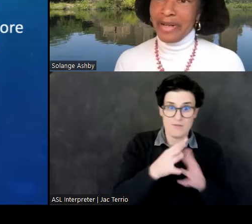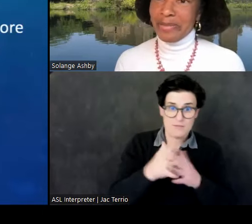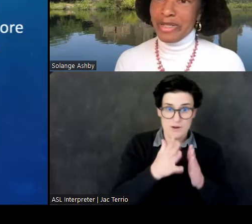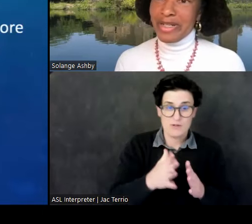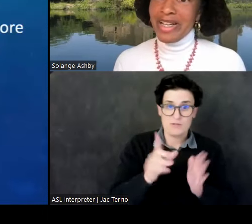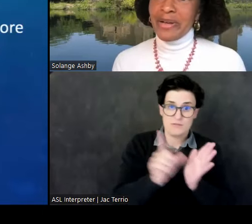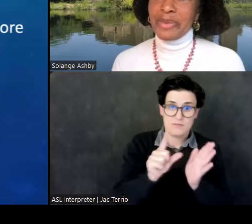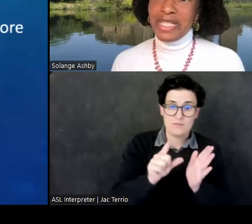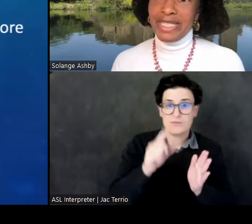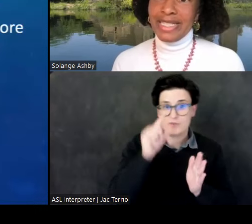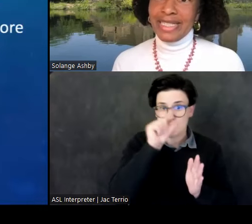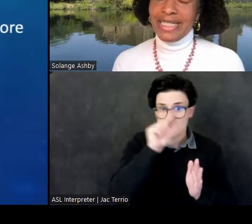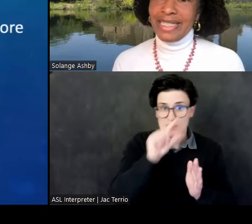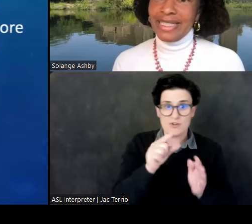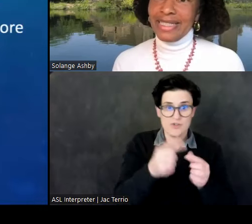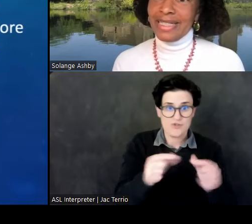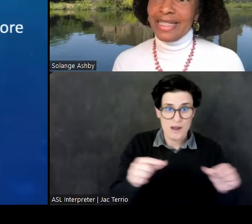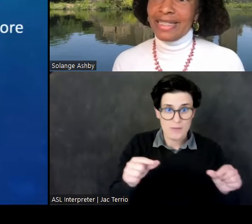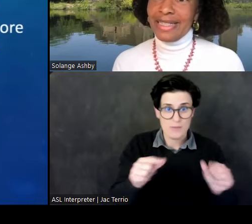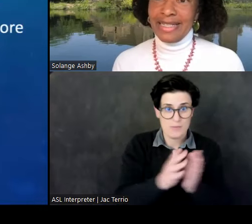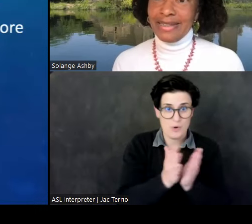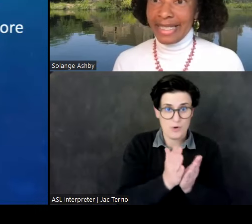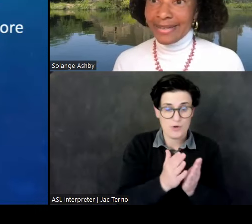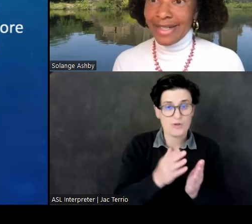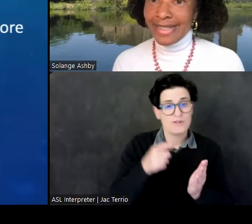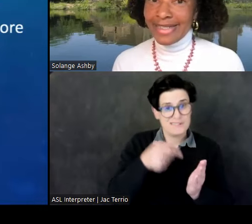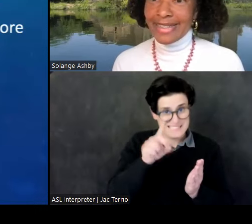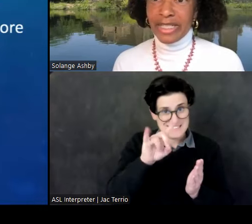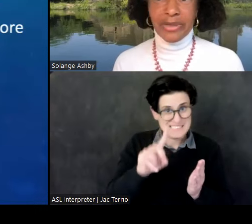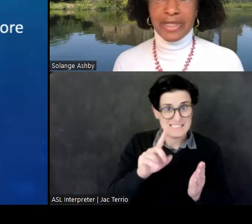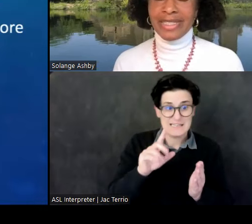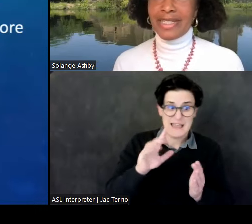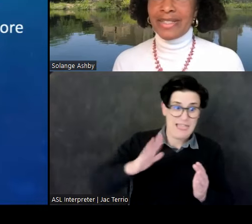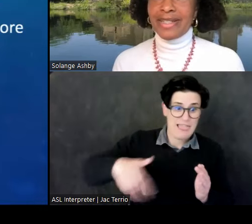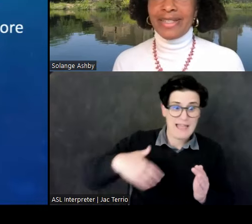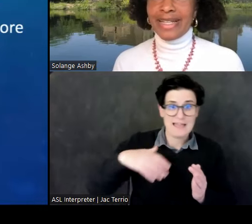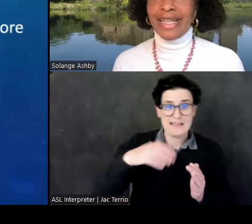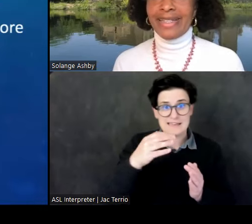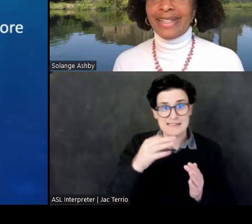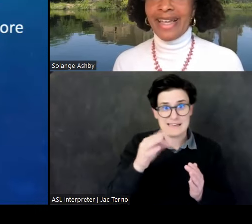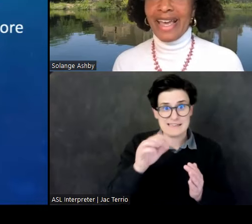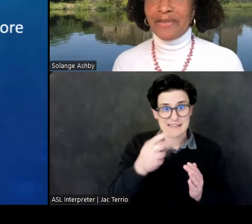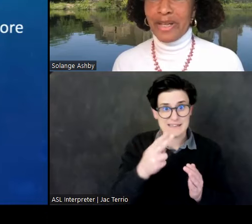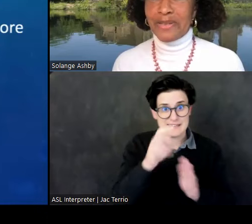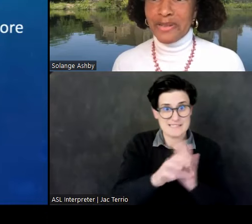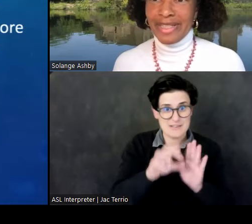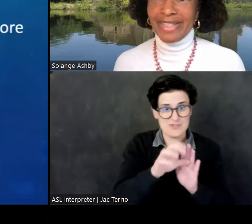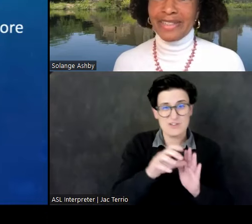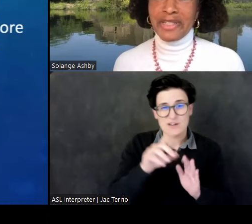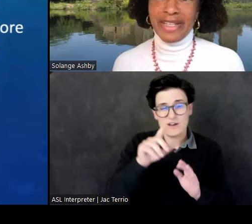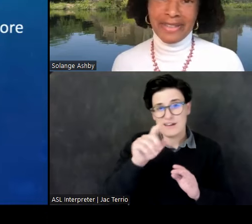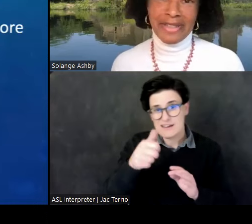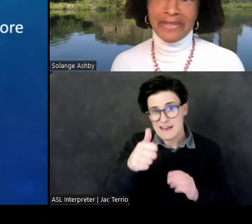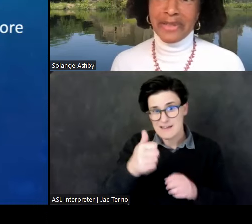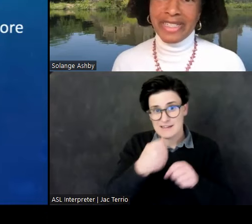grammar, which he did in the late 19th century, just a decade and a half after the